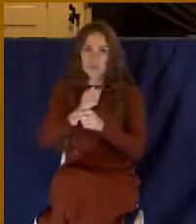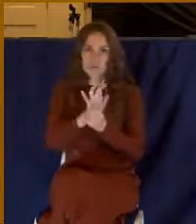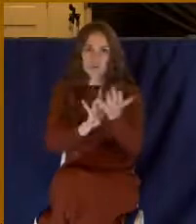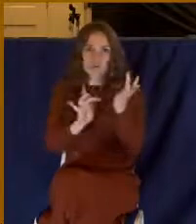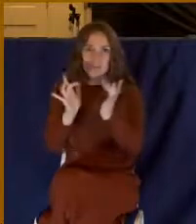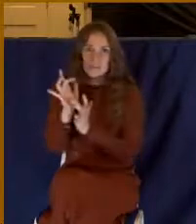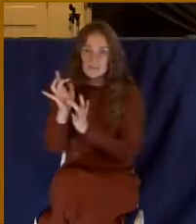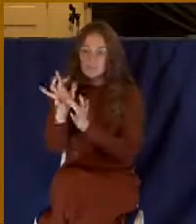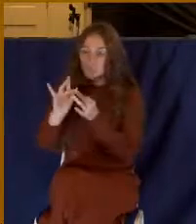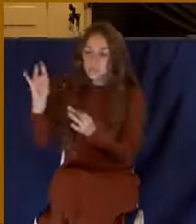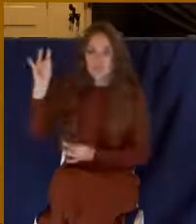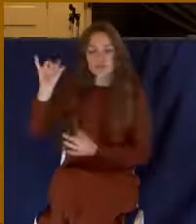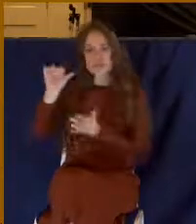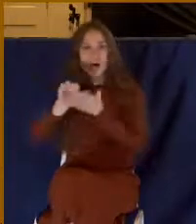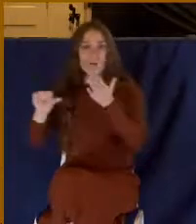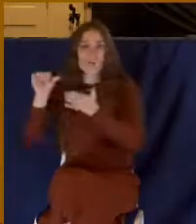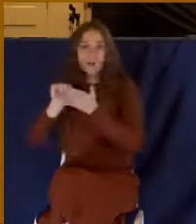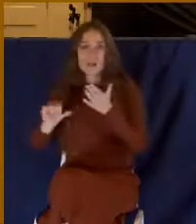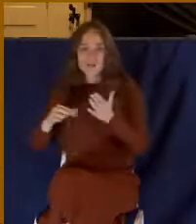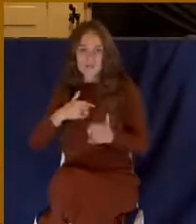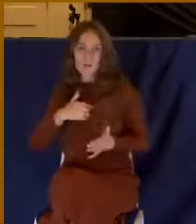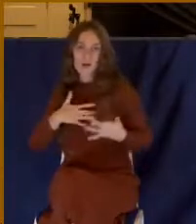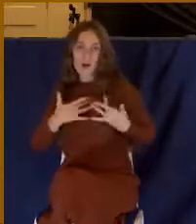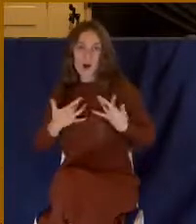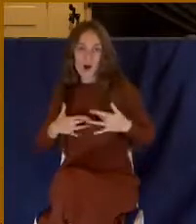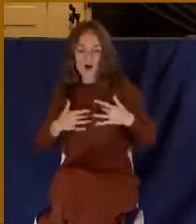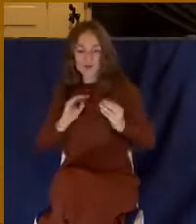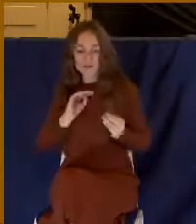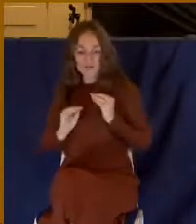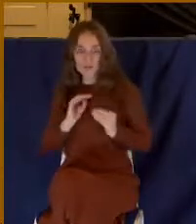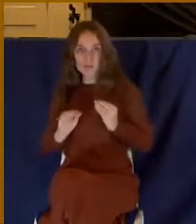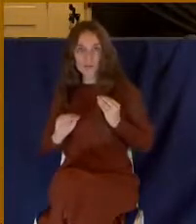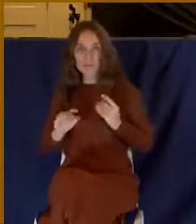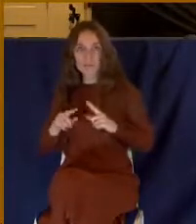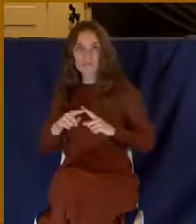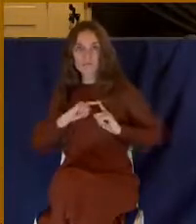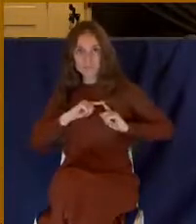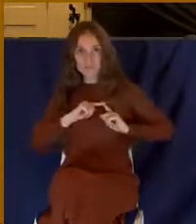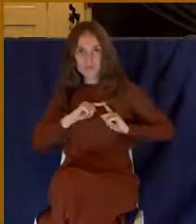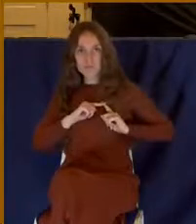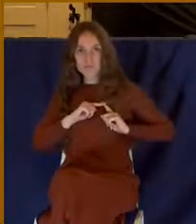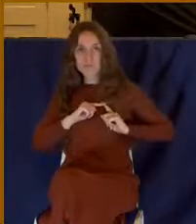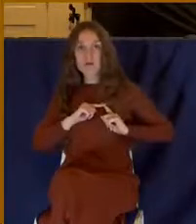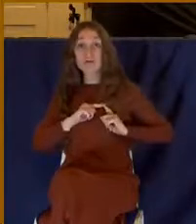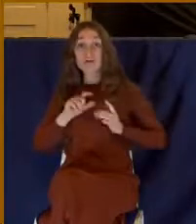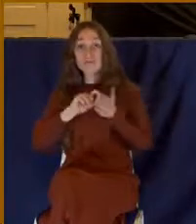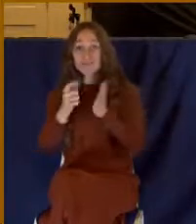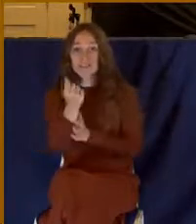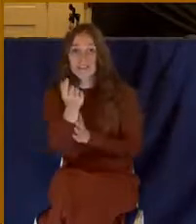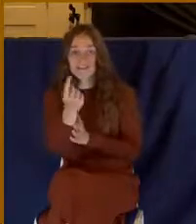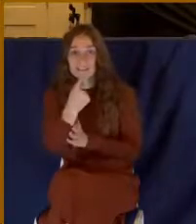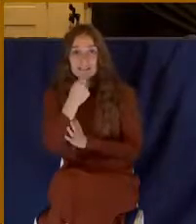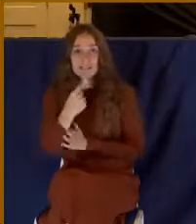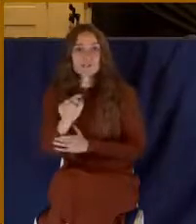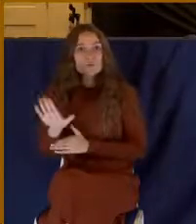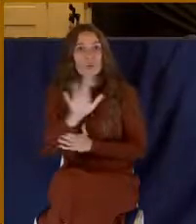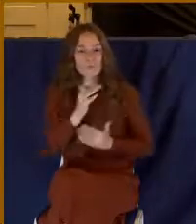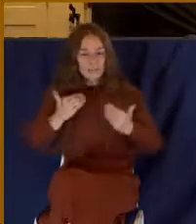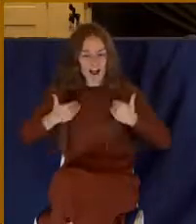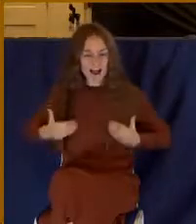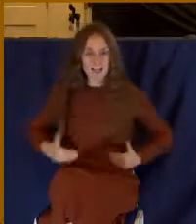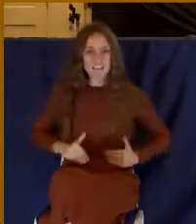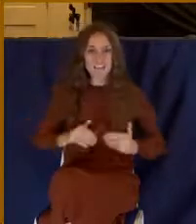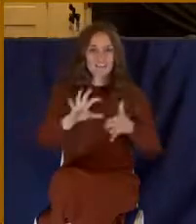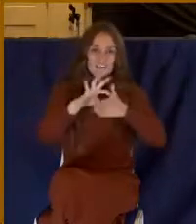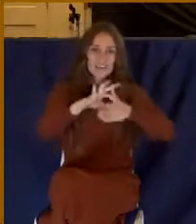circumcision of the heart. And look again at verse 11 where it says, in the putting off of the body of the sins of the flesh by the circumcision of Christ.